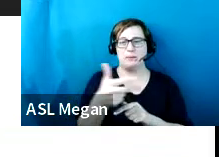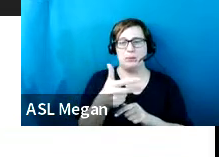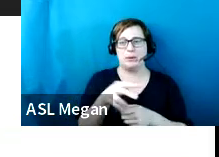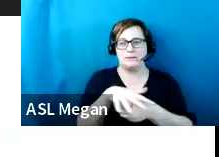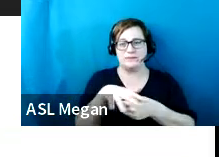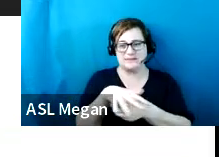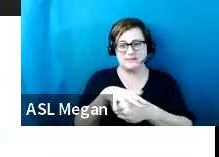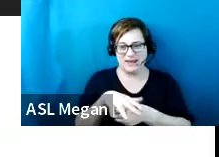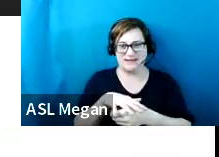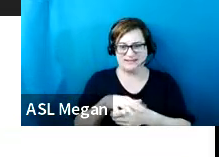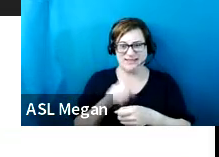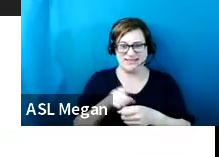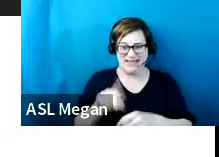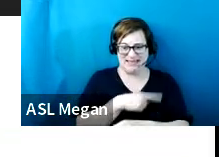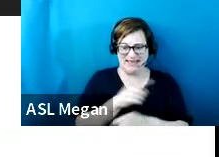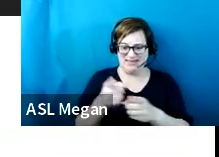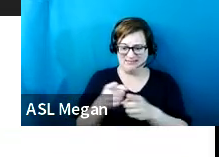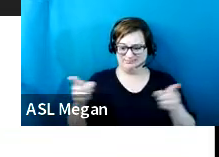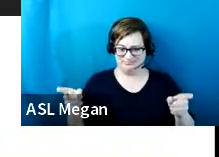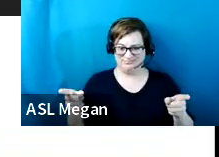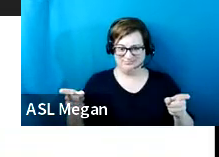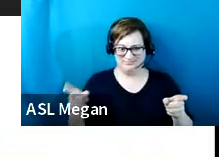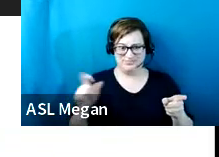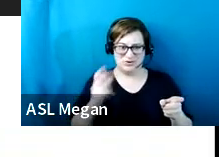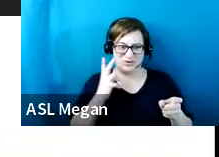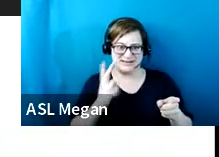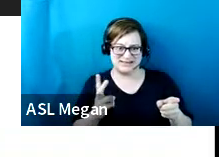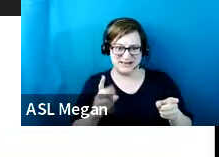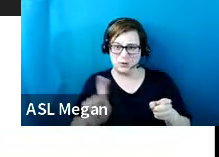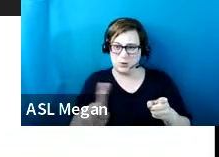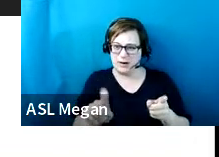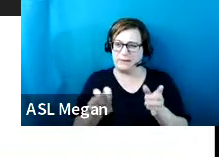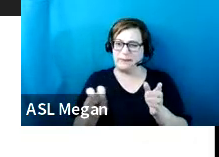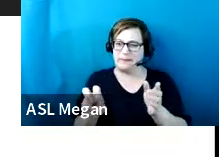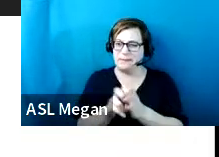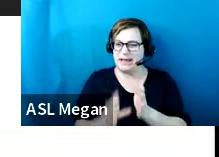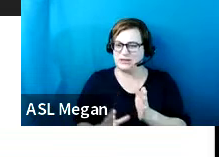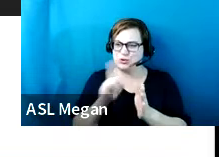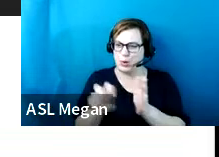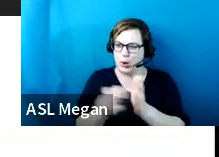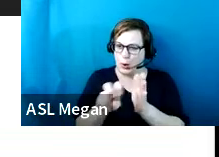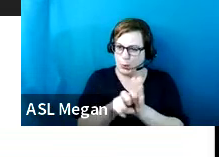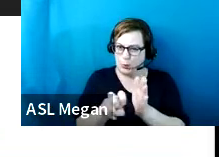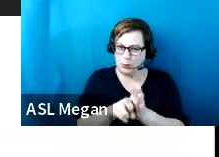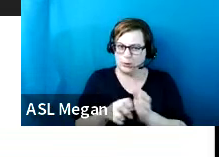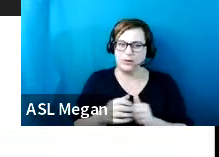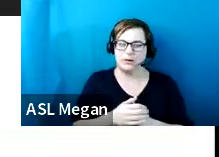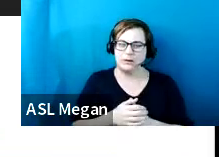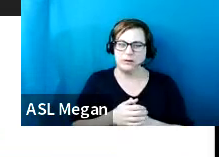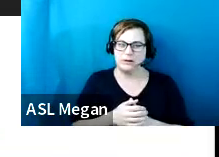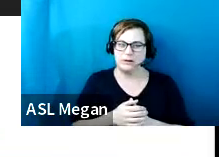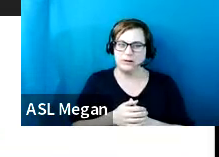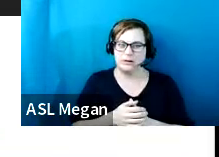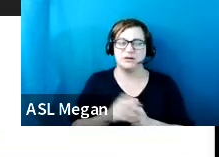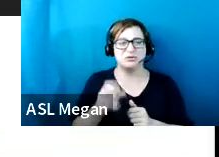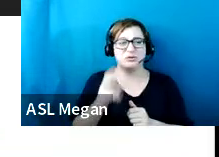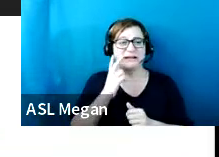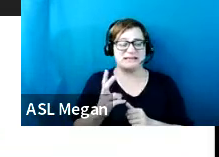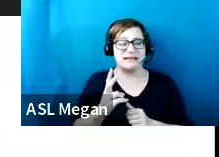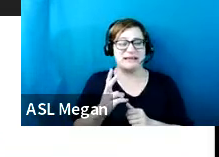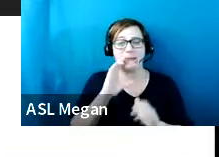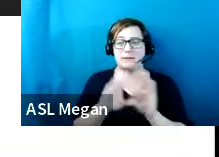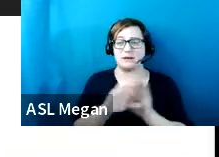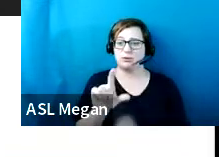previously, and kind of that mark area of the passenger loading zone. And if we look at the image on the left,